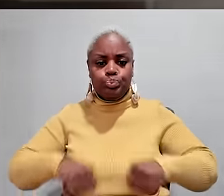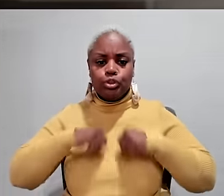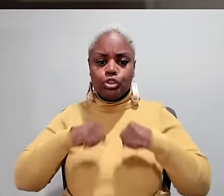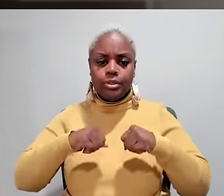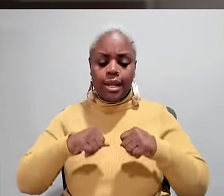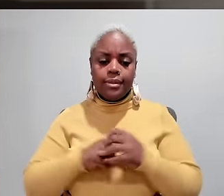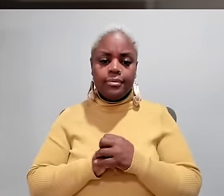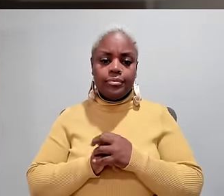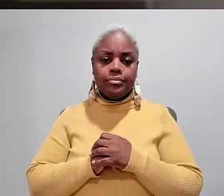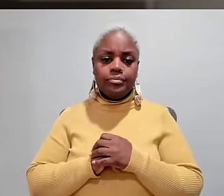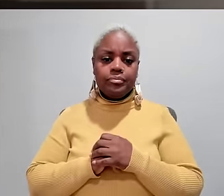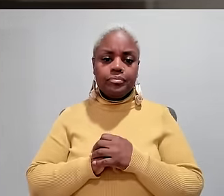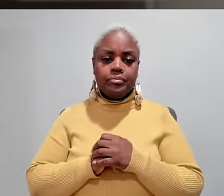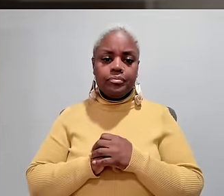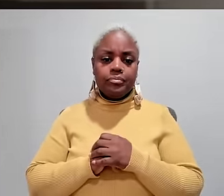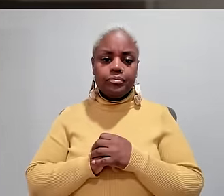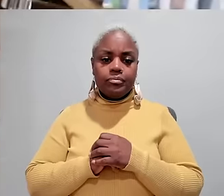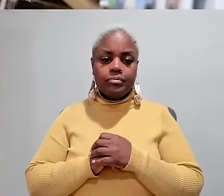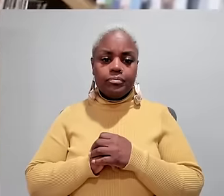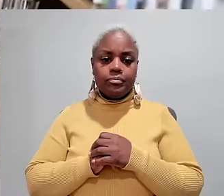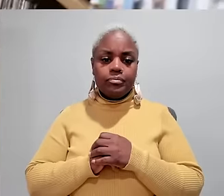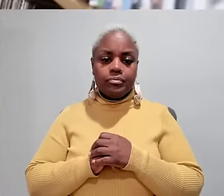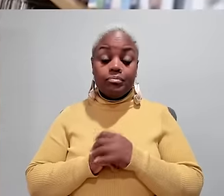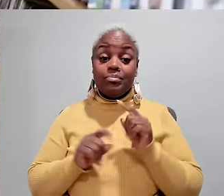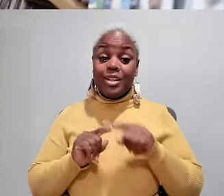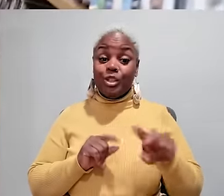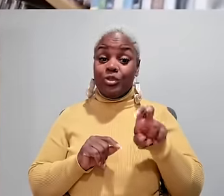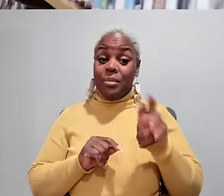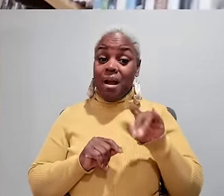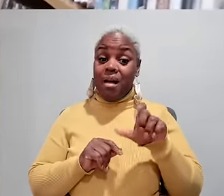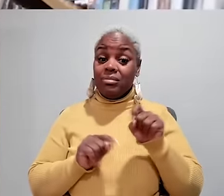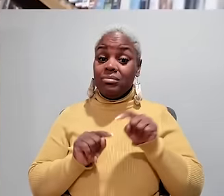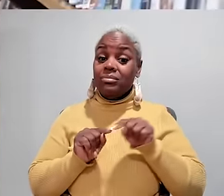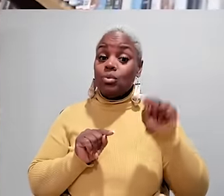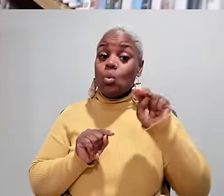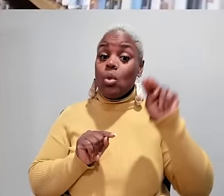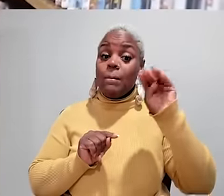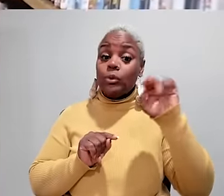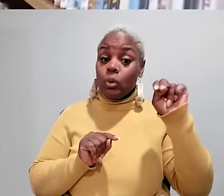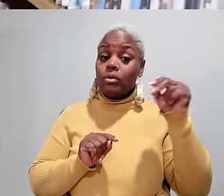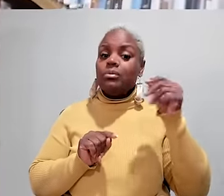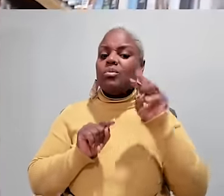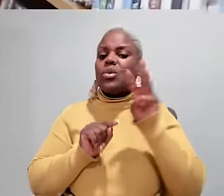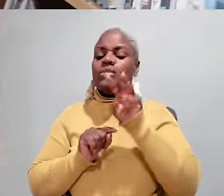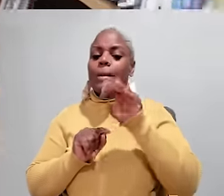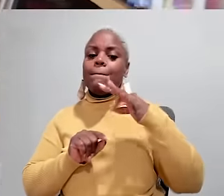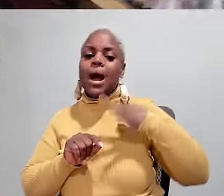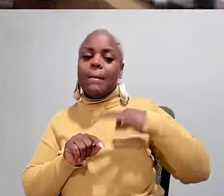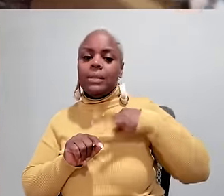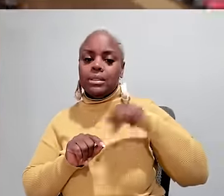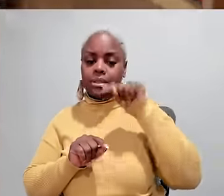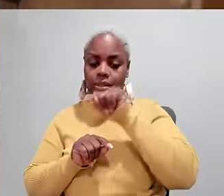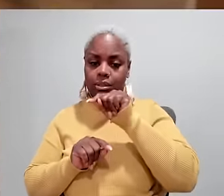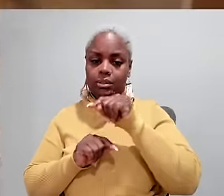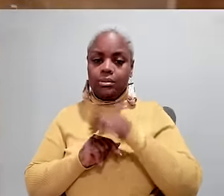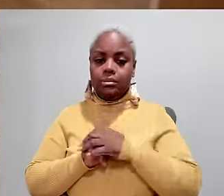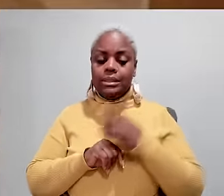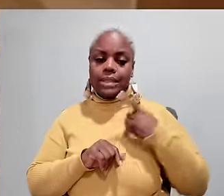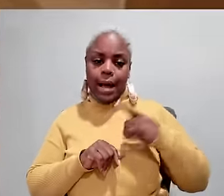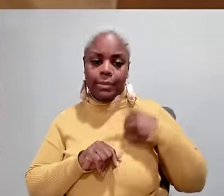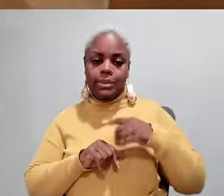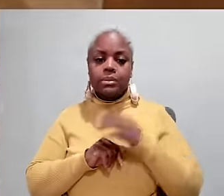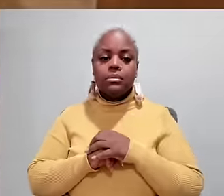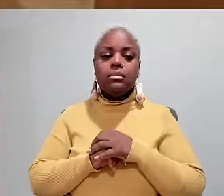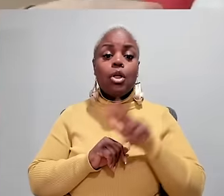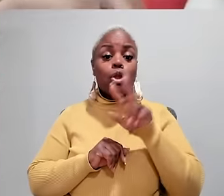wage in Minnesota, everybody was protected. JARED But 200 miles northwest of Minneapolis, in small-town